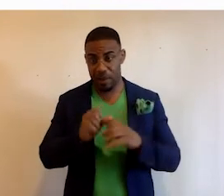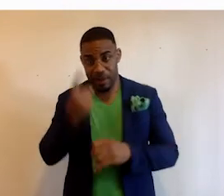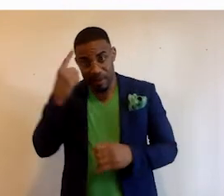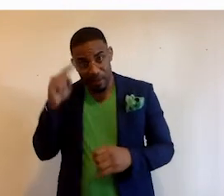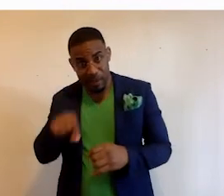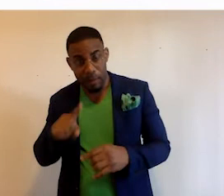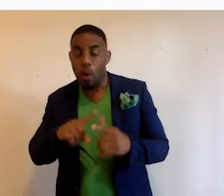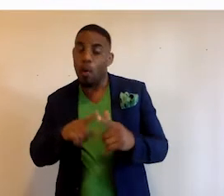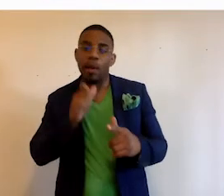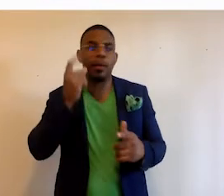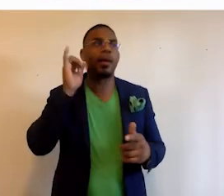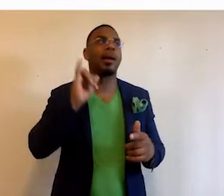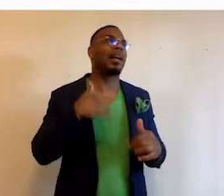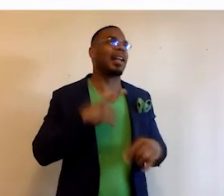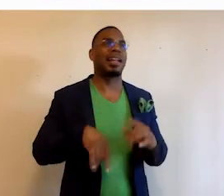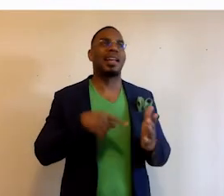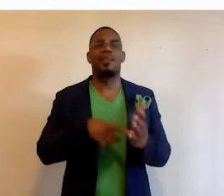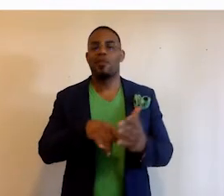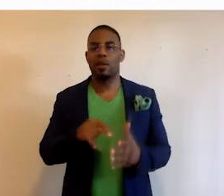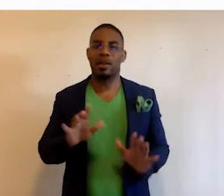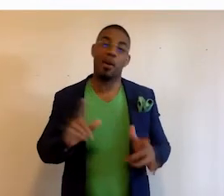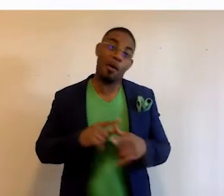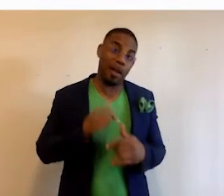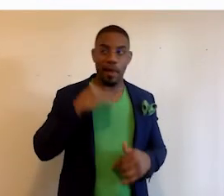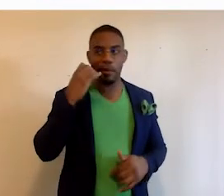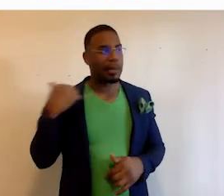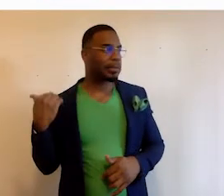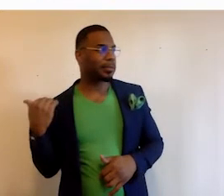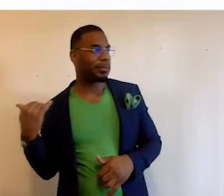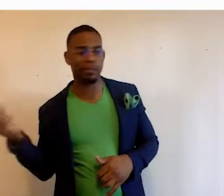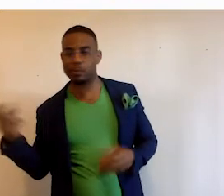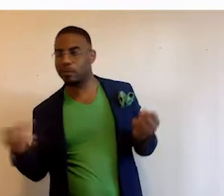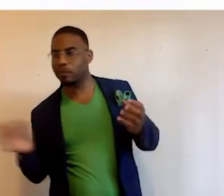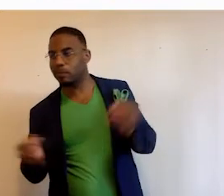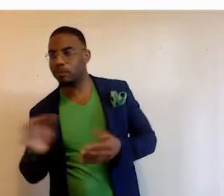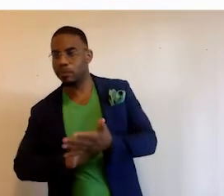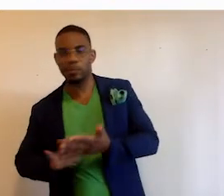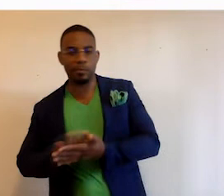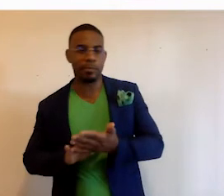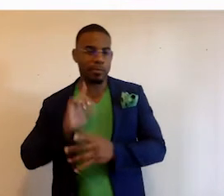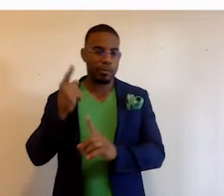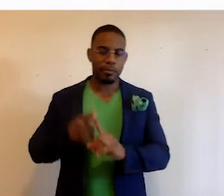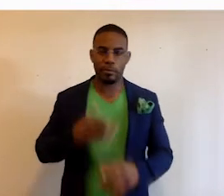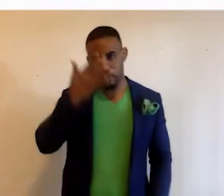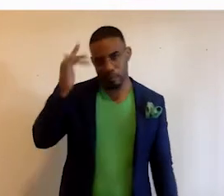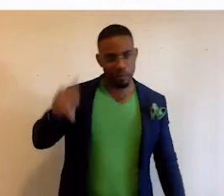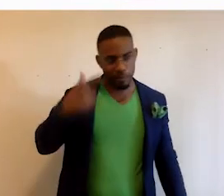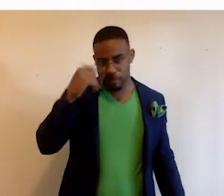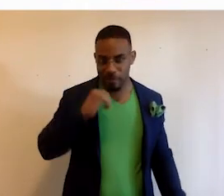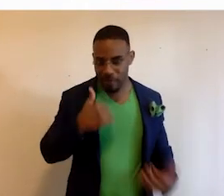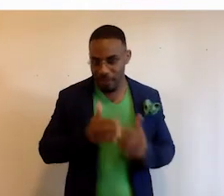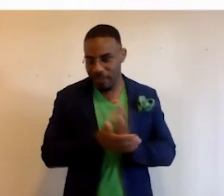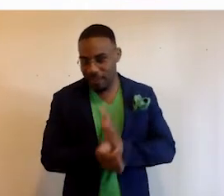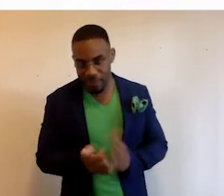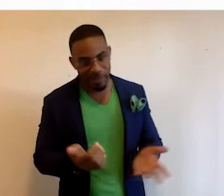sense for them or they realize, hey, I can't afford it. Or they have their cousin TT who throws together something and then forgets all about it because they don't really have